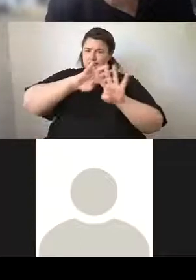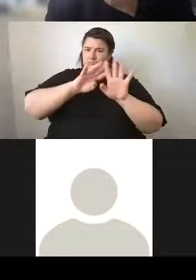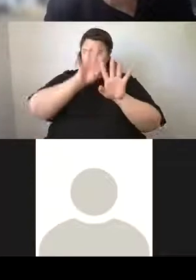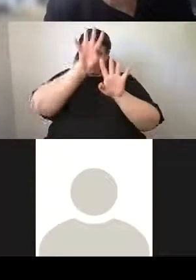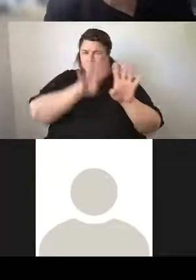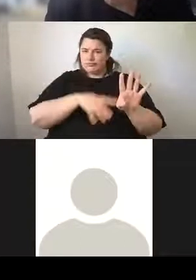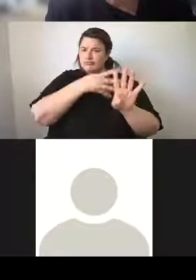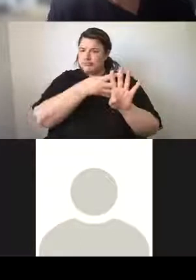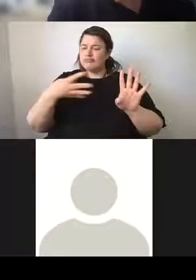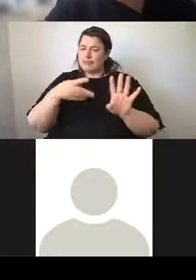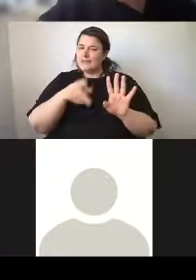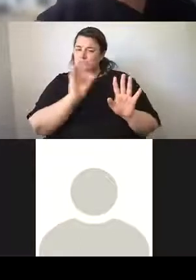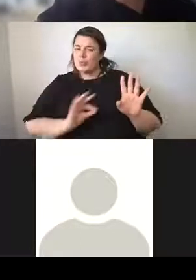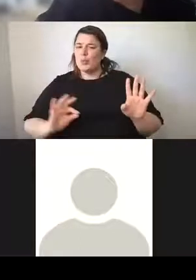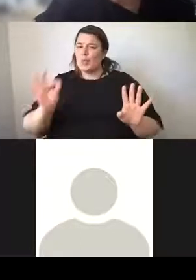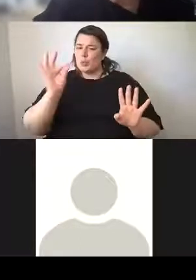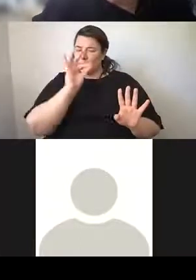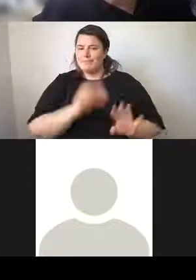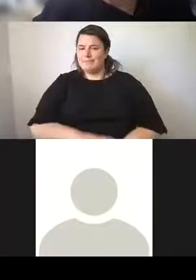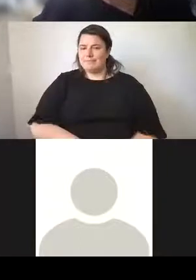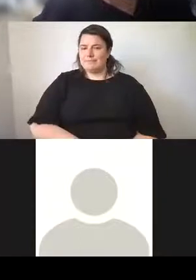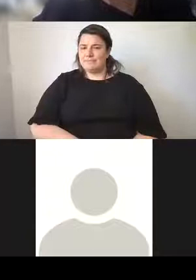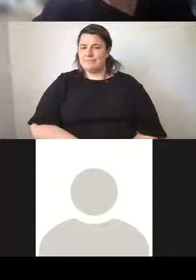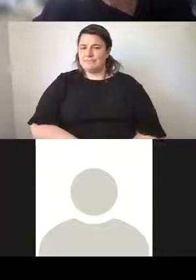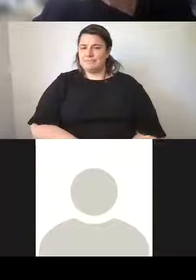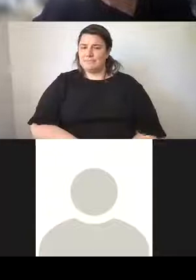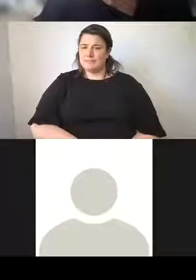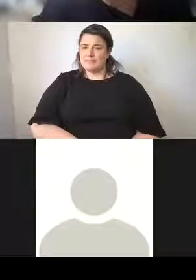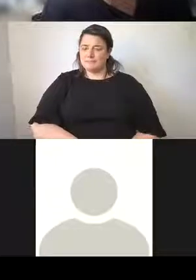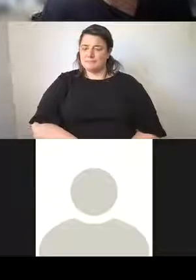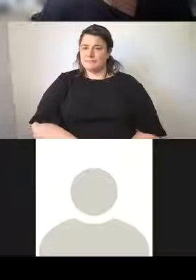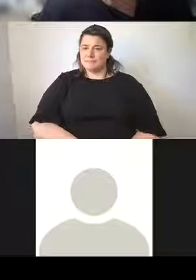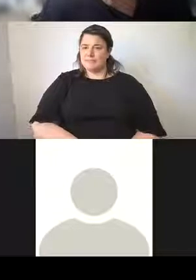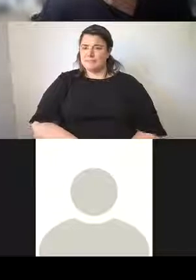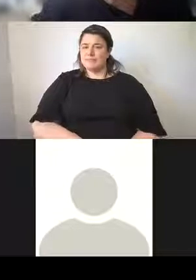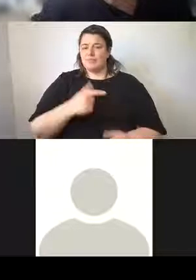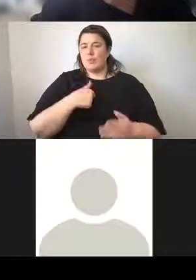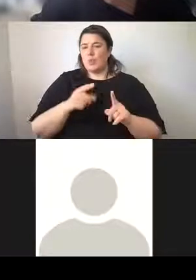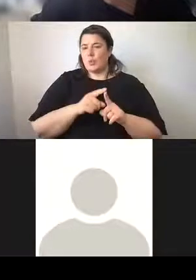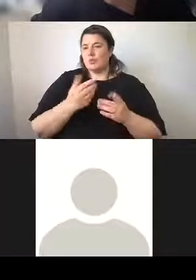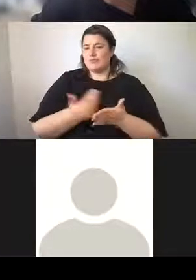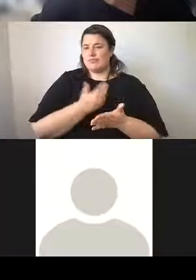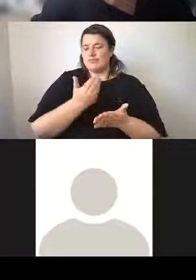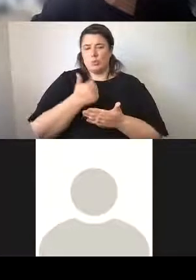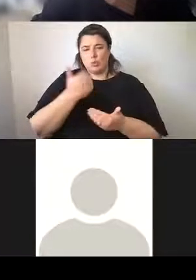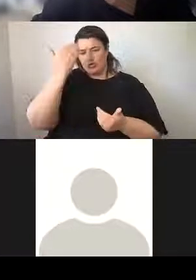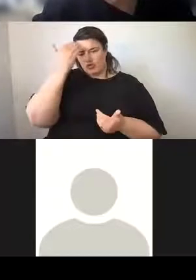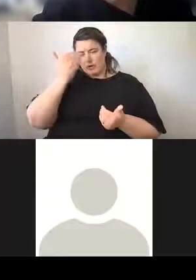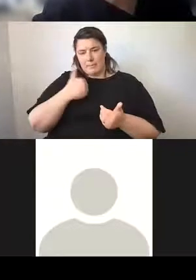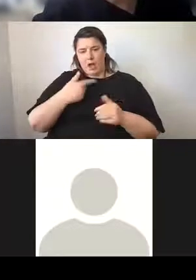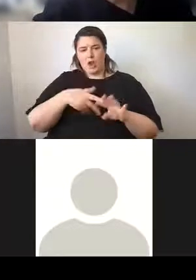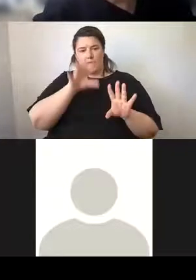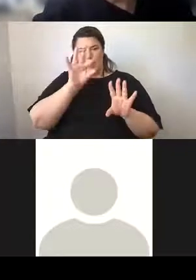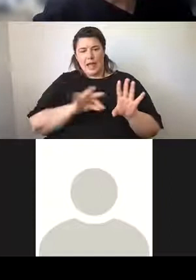to both buildings. And these are also in the Civic Collection as a reminder of architectural